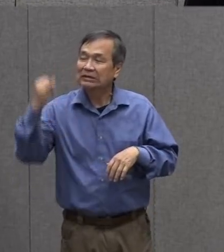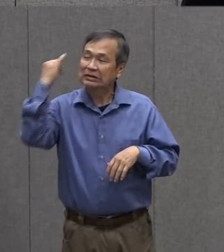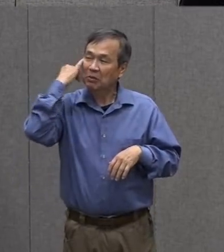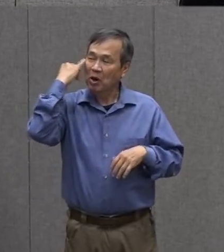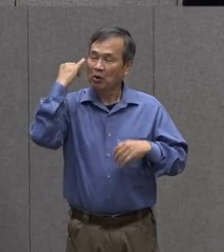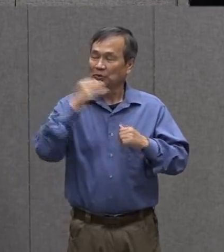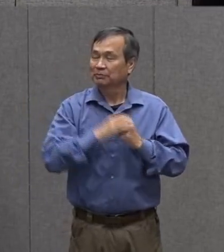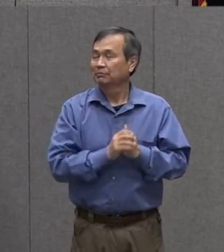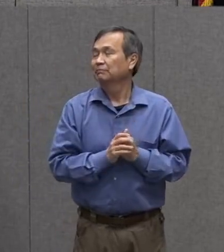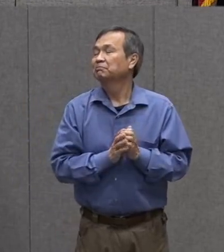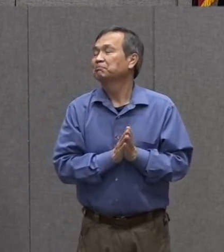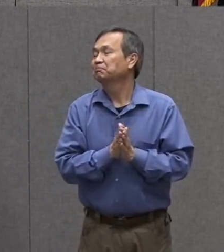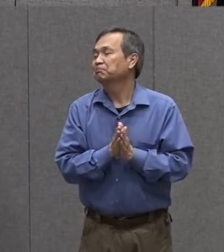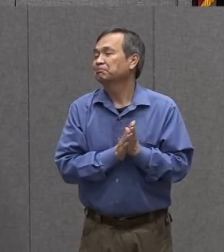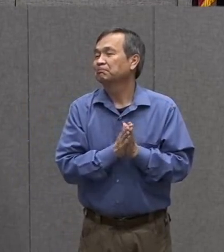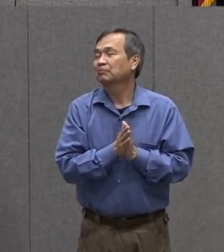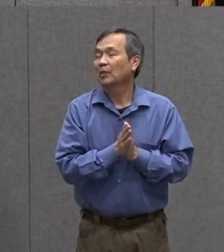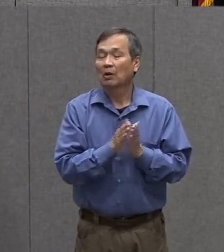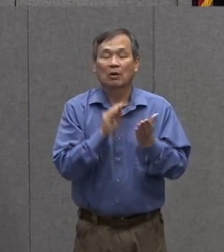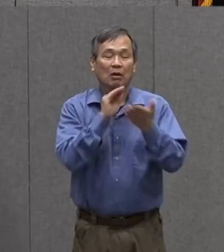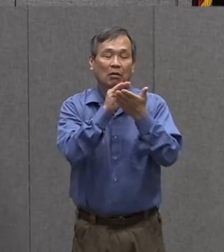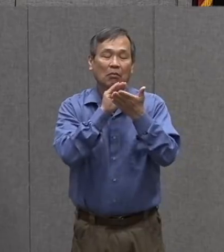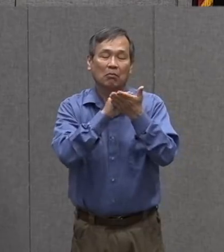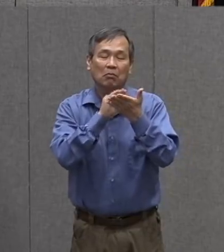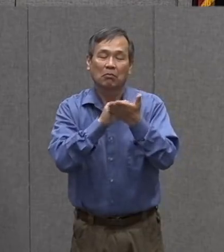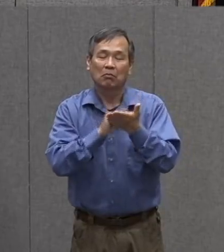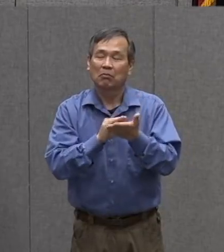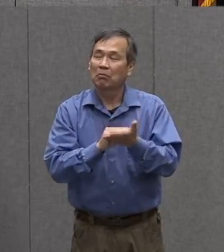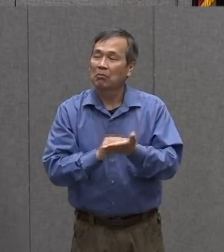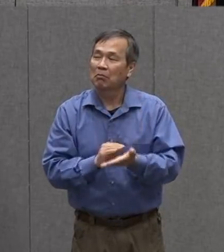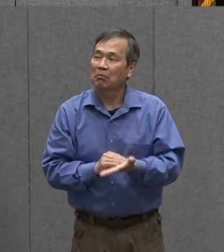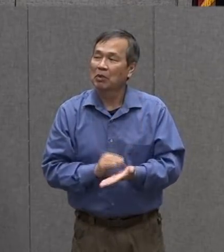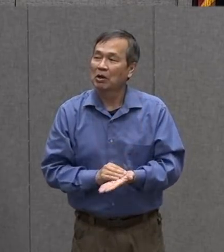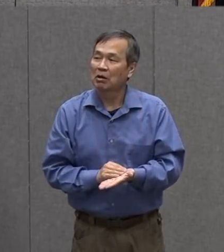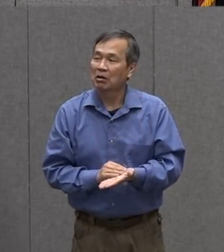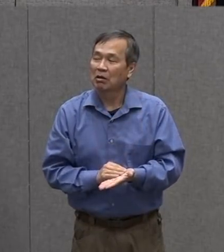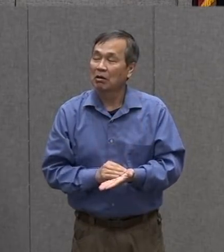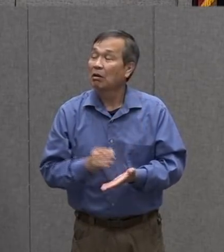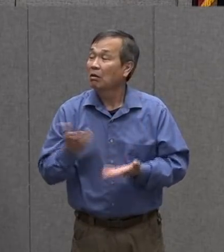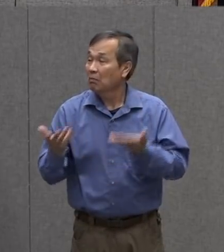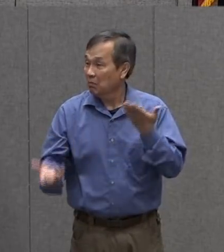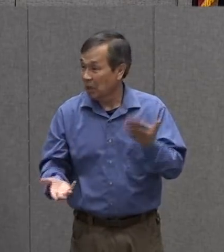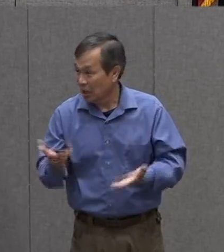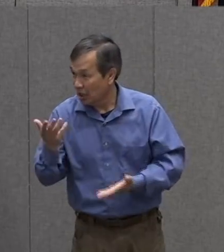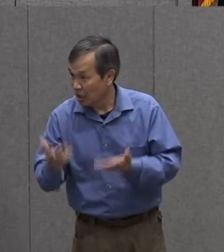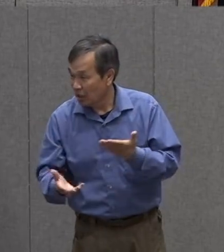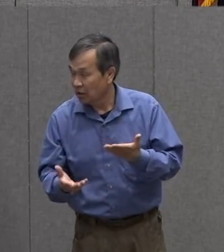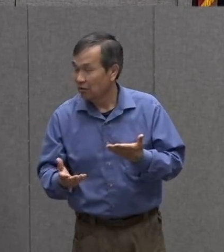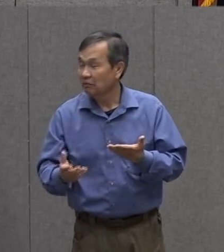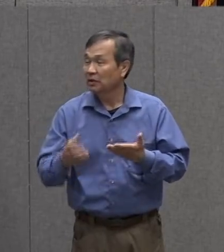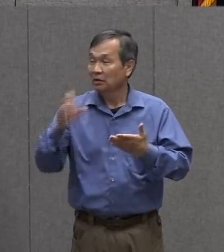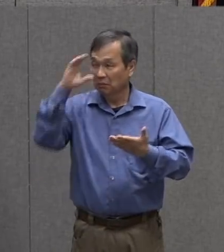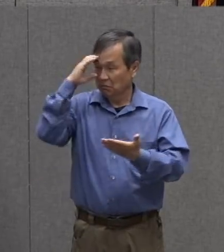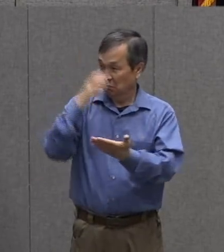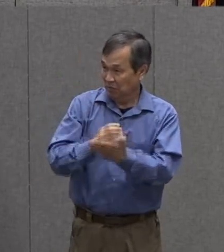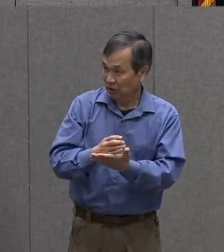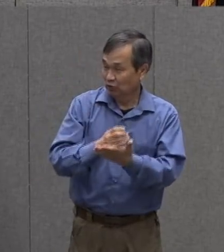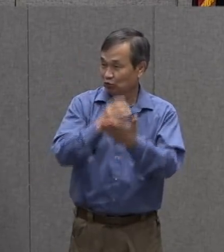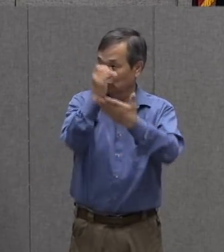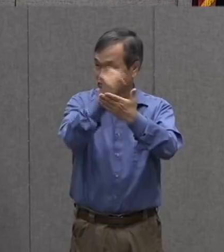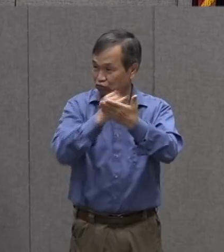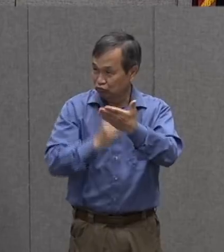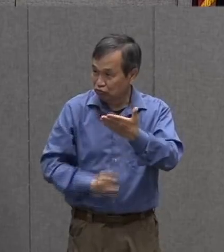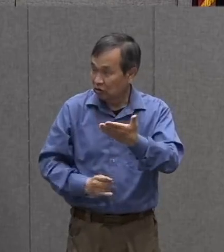we wrote it down or maybe drew a picture or